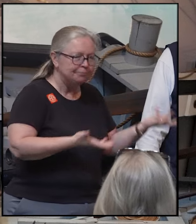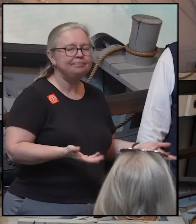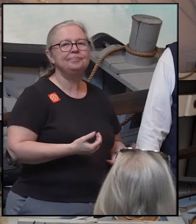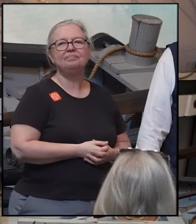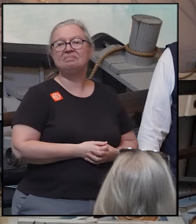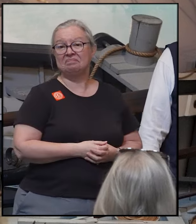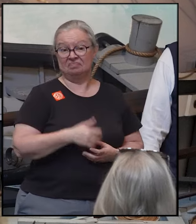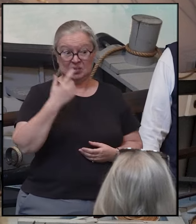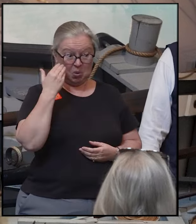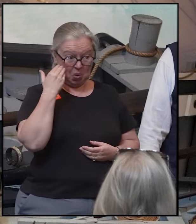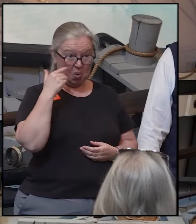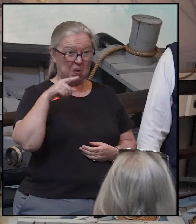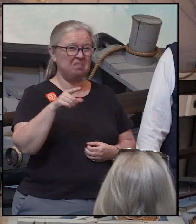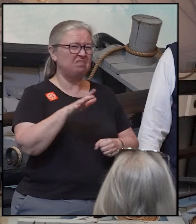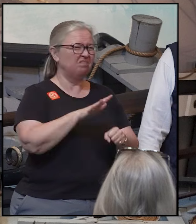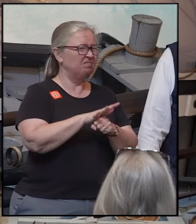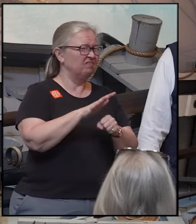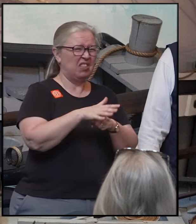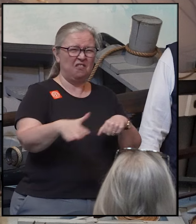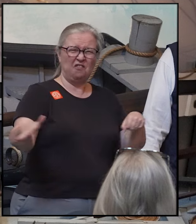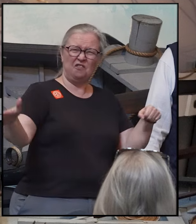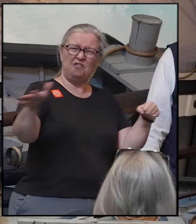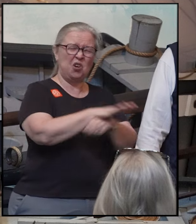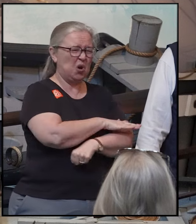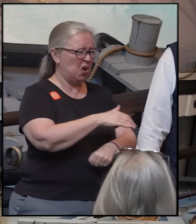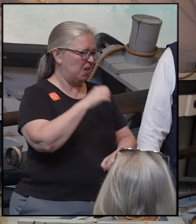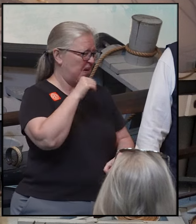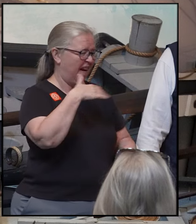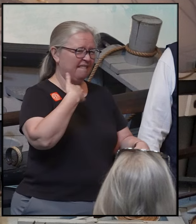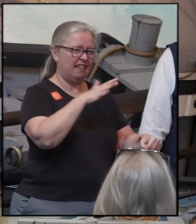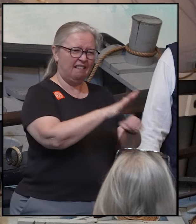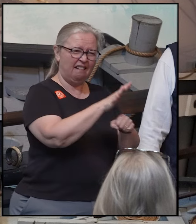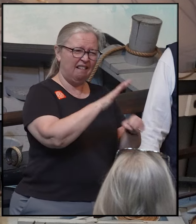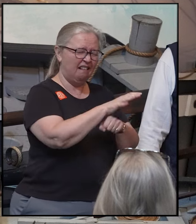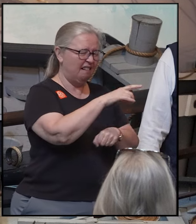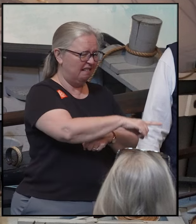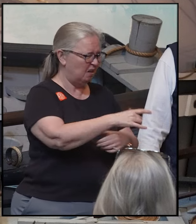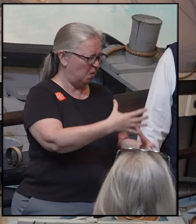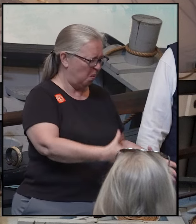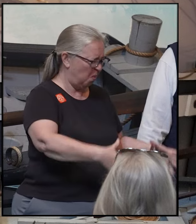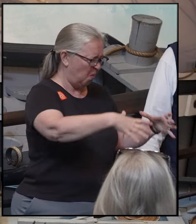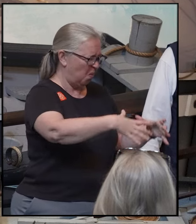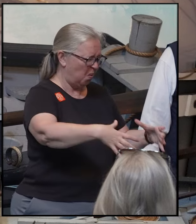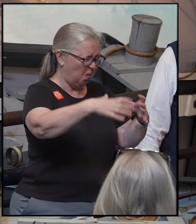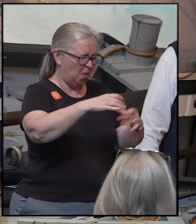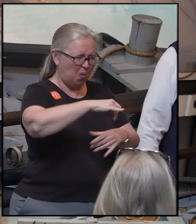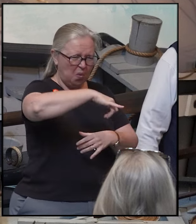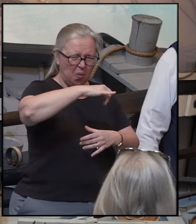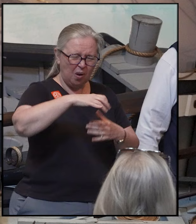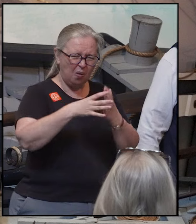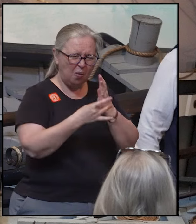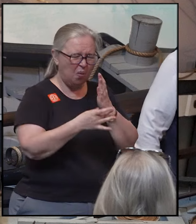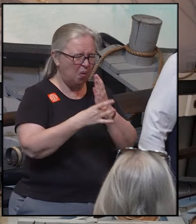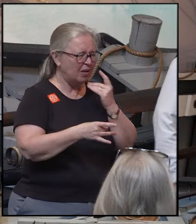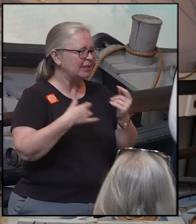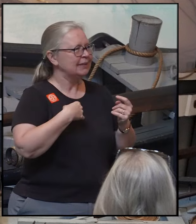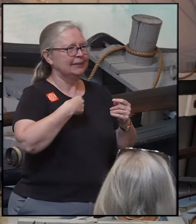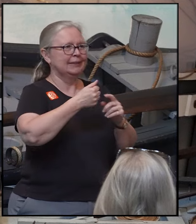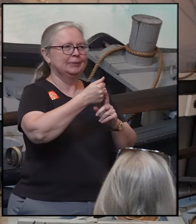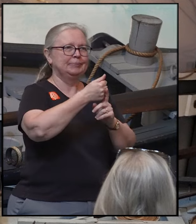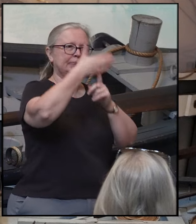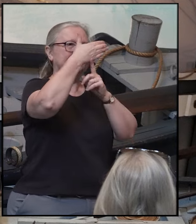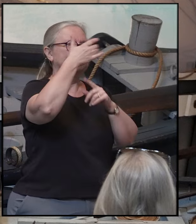confident that that ship can hold no more oil, he's going to give the command to raise the red homeward-bound